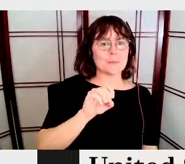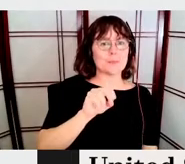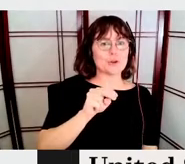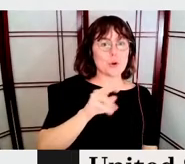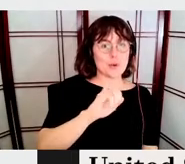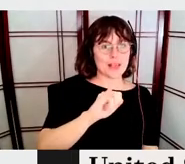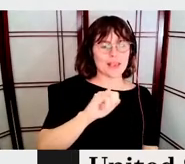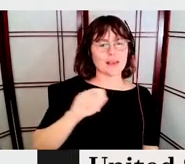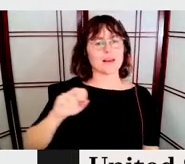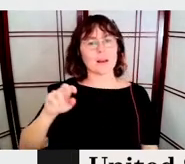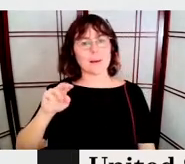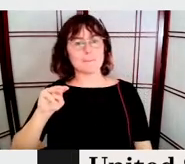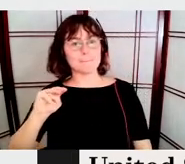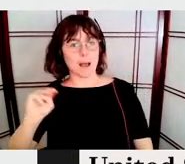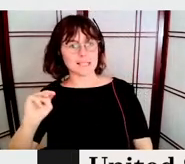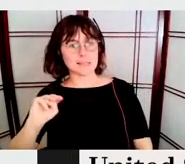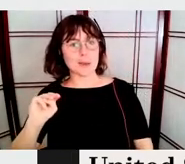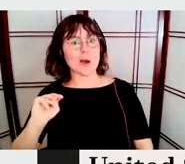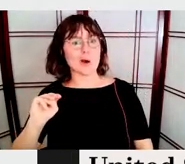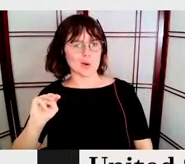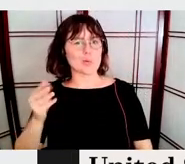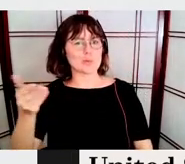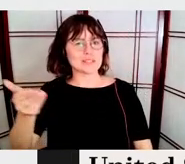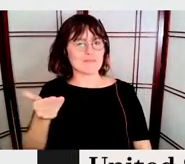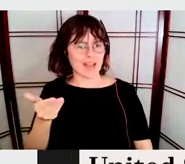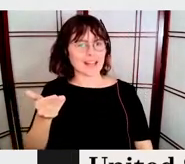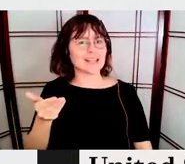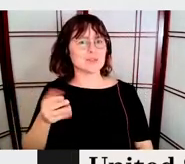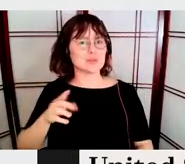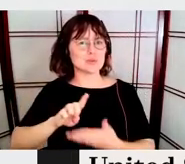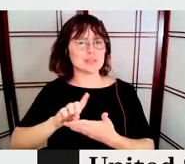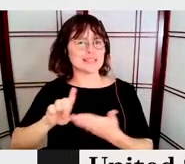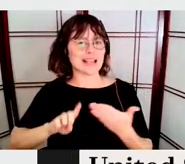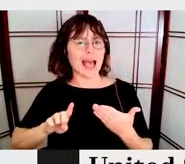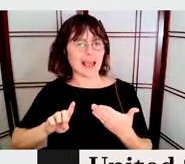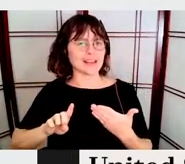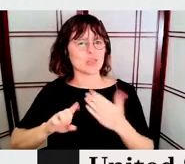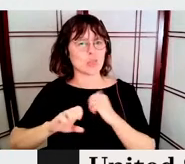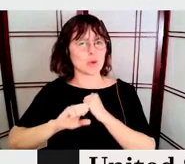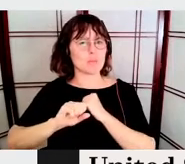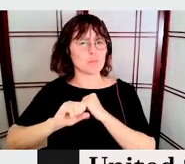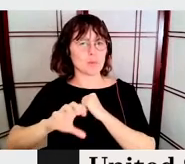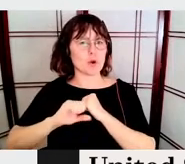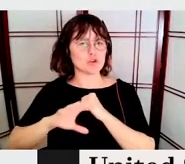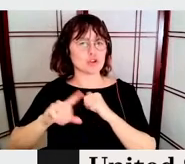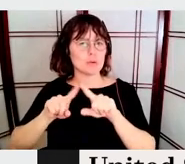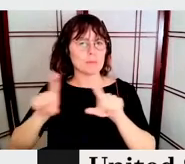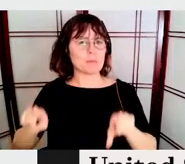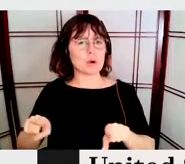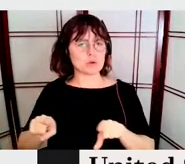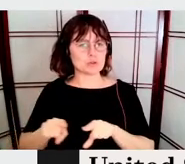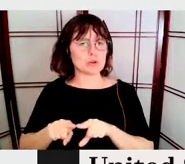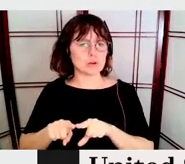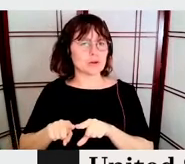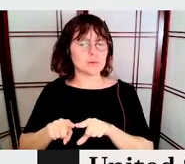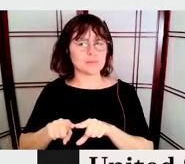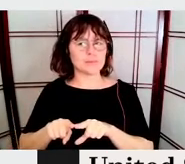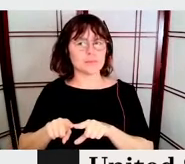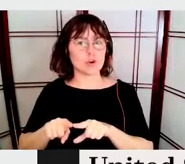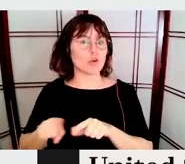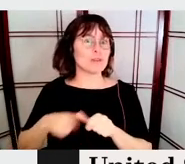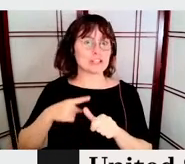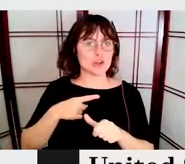the, the, the, own poster, their own promotional poster for, for the Bodoni made by Emigre. And